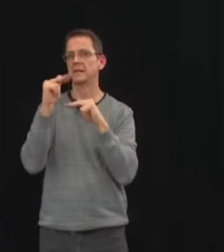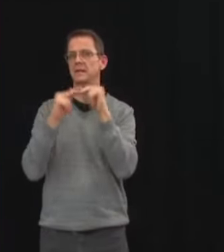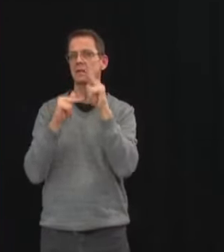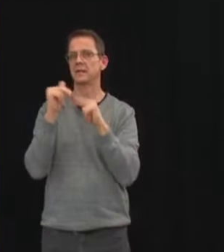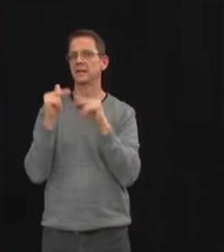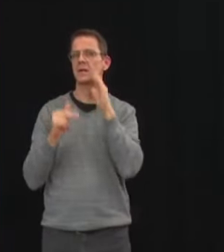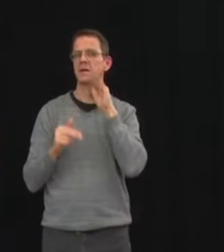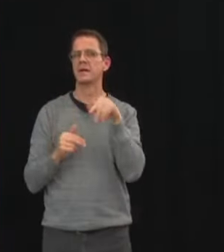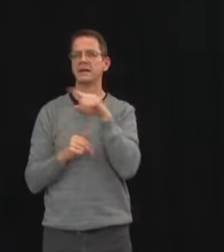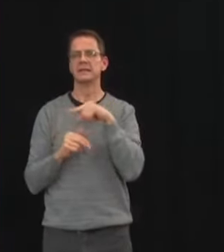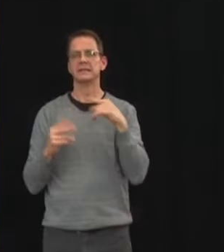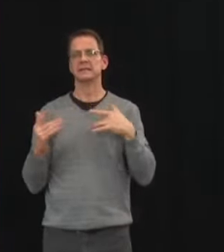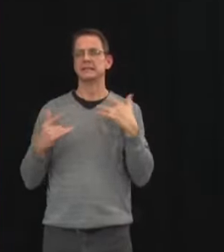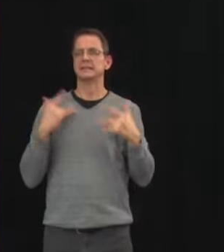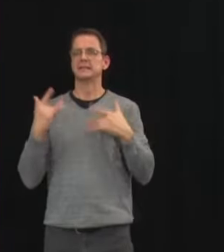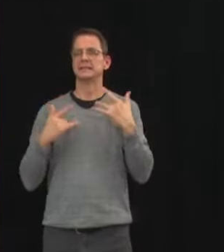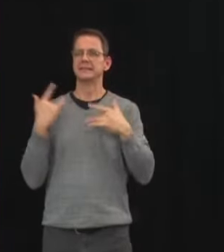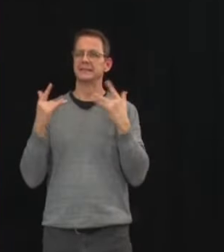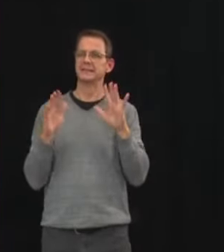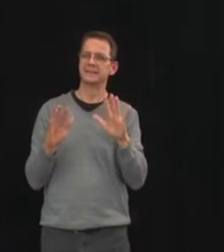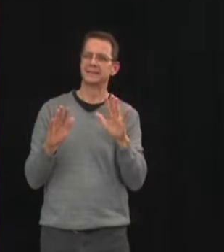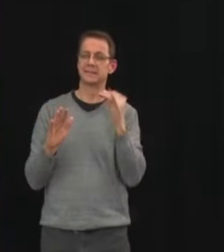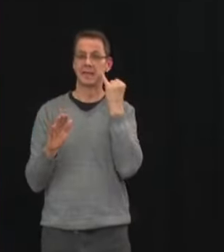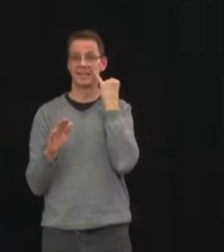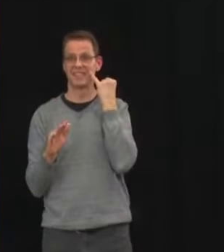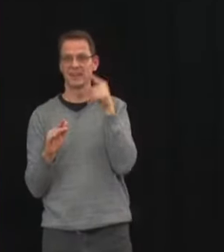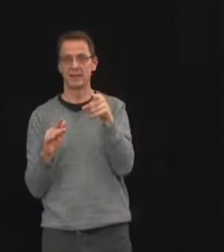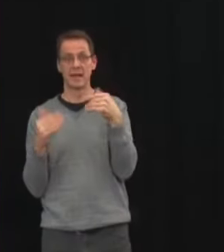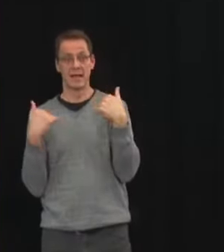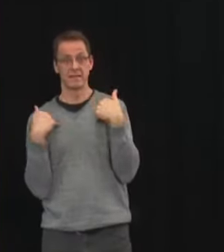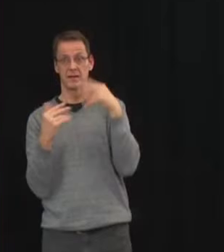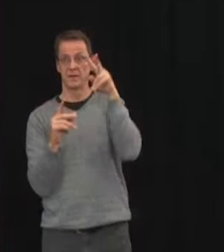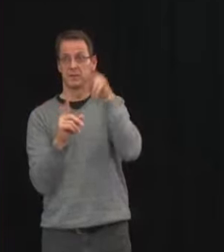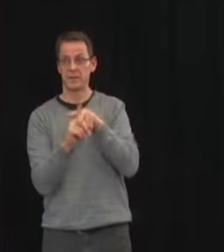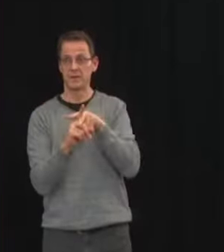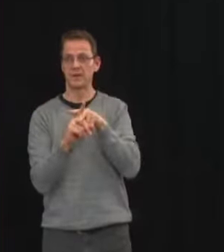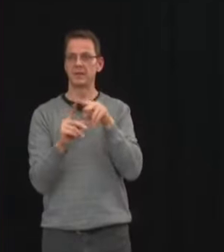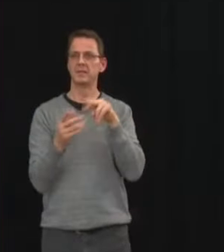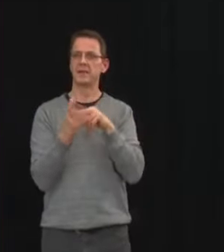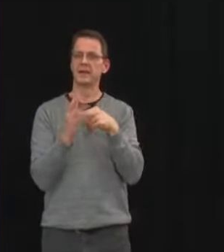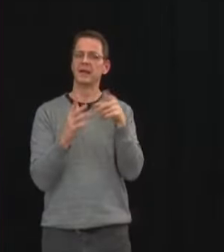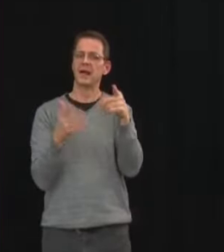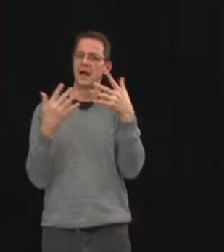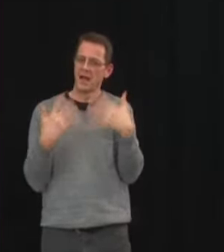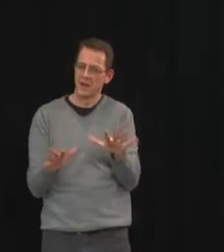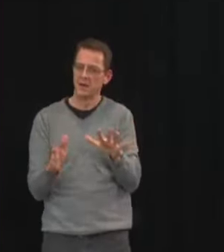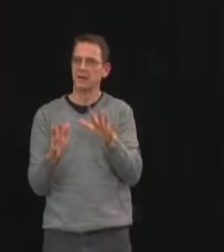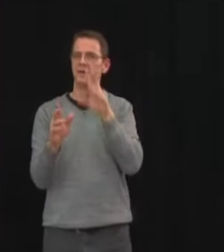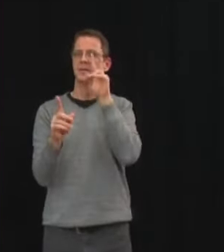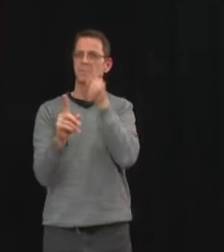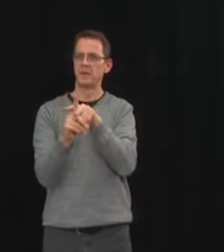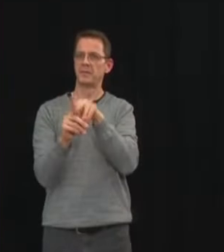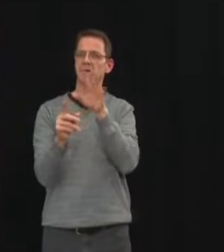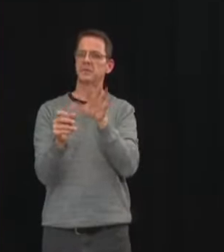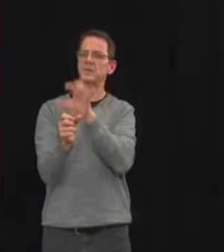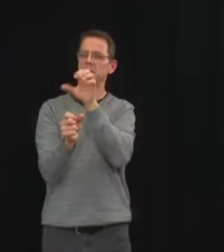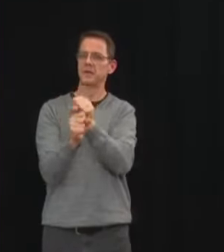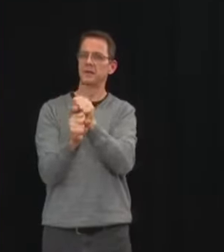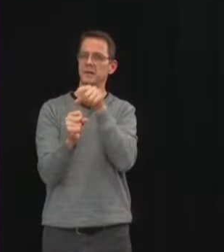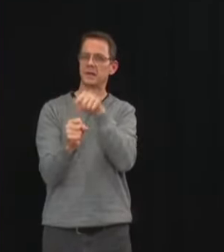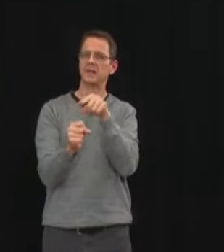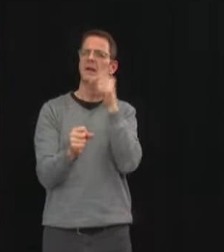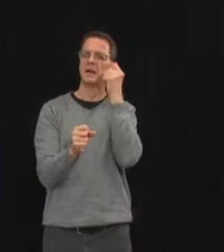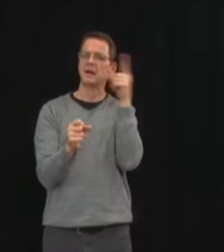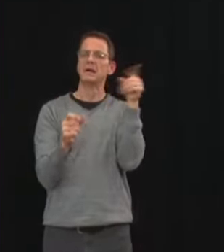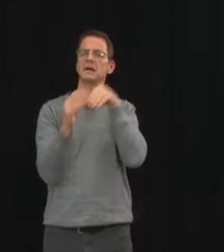Please know that if you have an appointment, vaccine is reserved for you and you will get your immunization. While we roll out